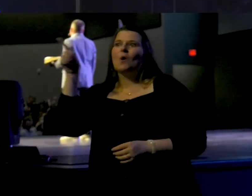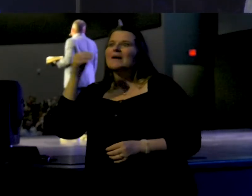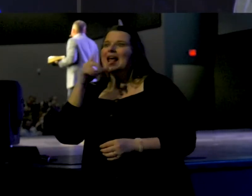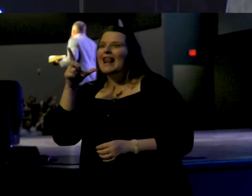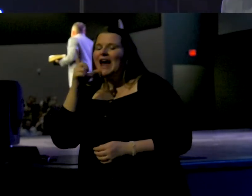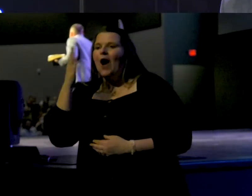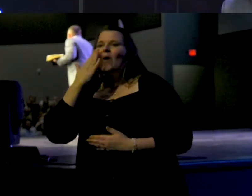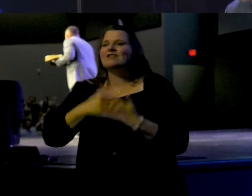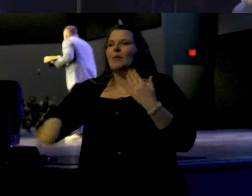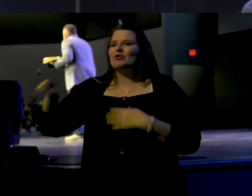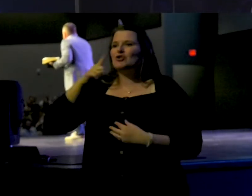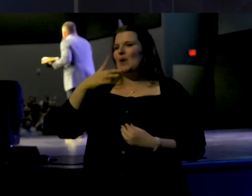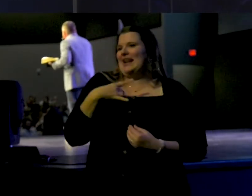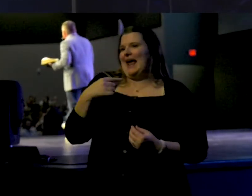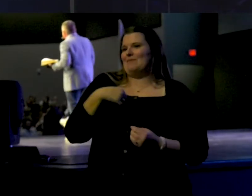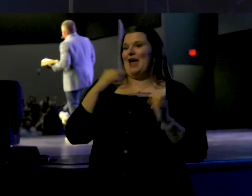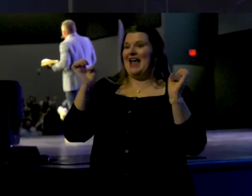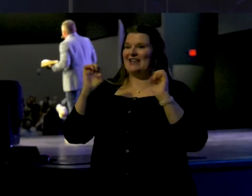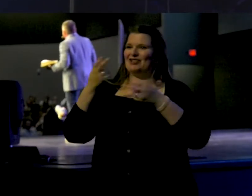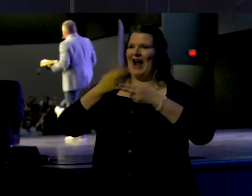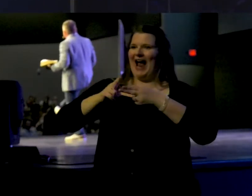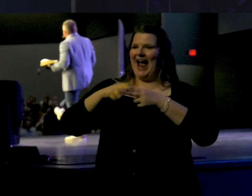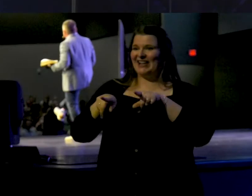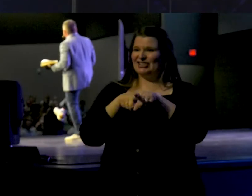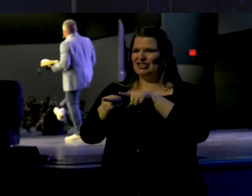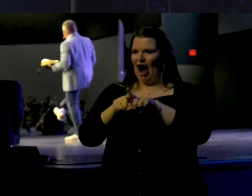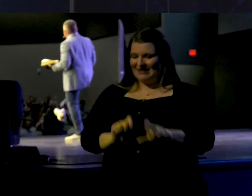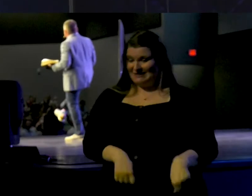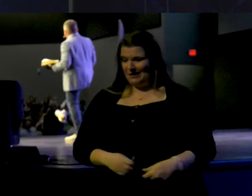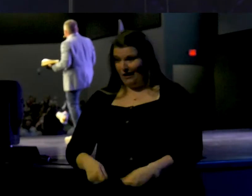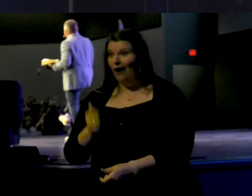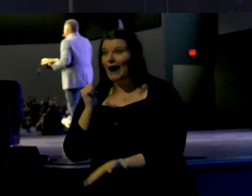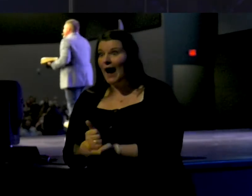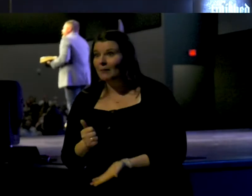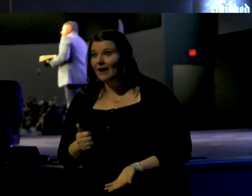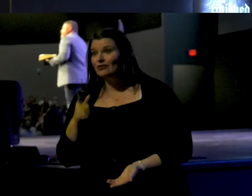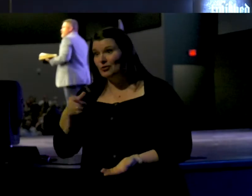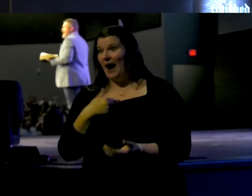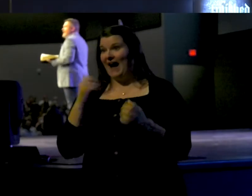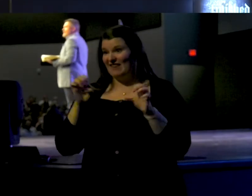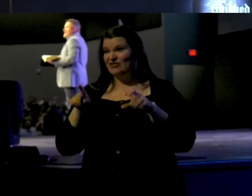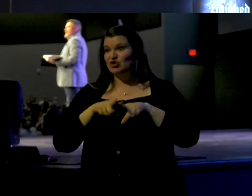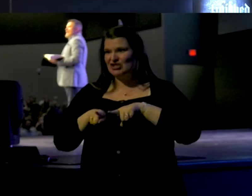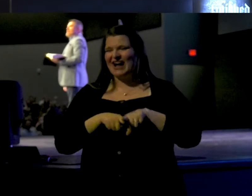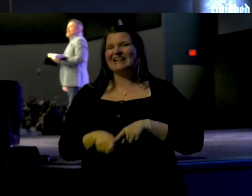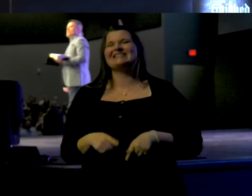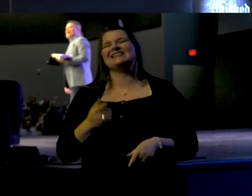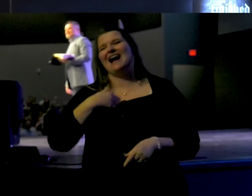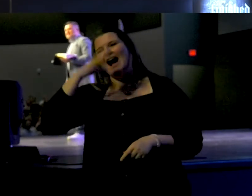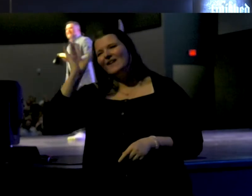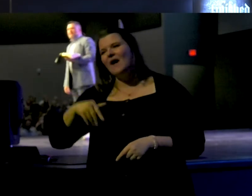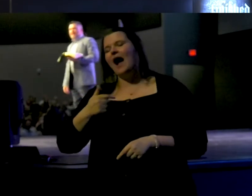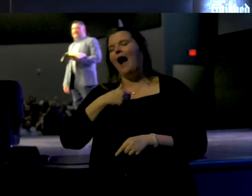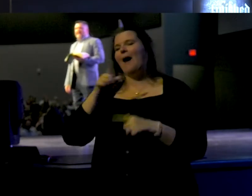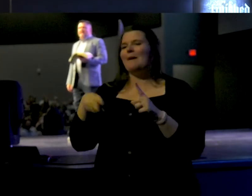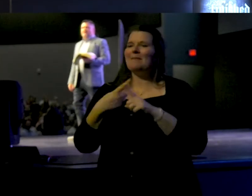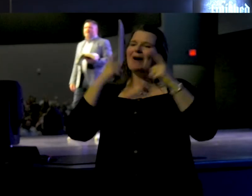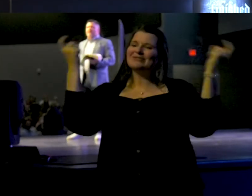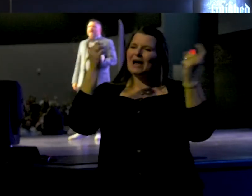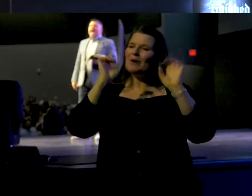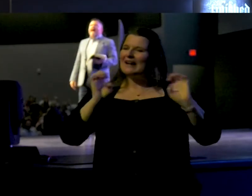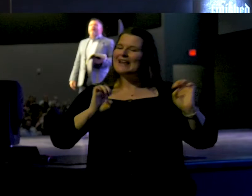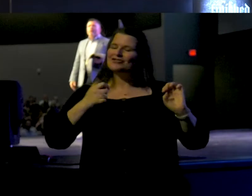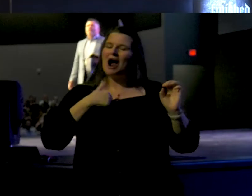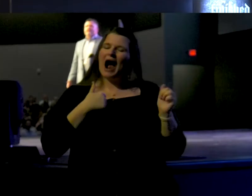I know some of you like me put on your Easter egg socks. Can I get an amen? I know that. And I'm all about celebrating